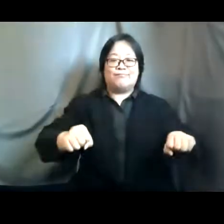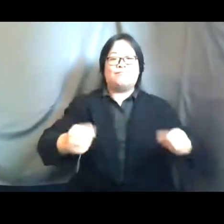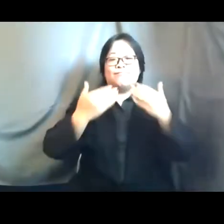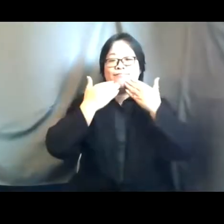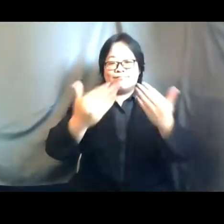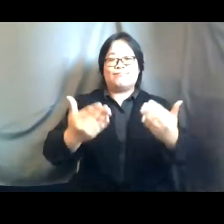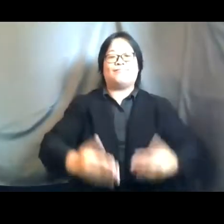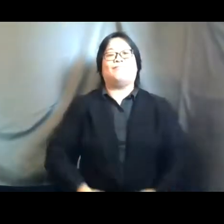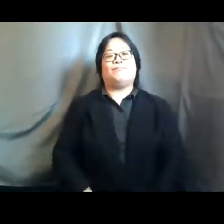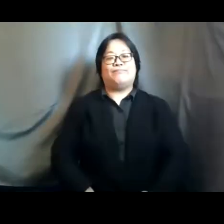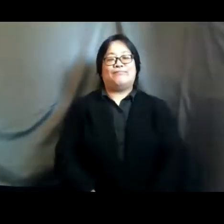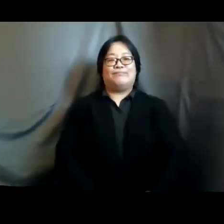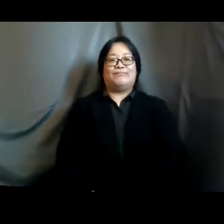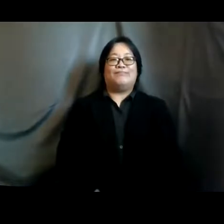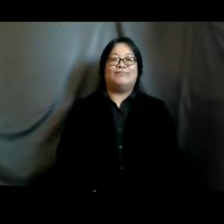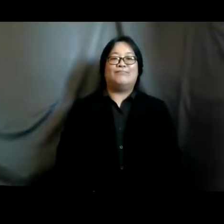much